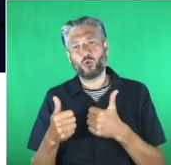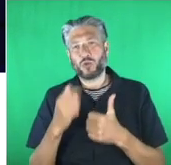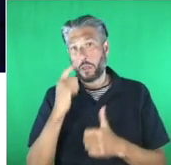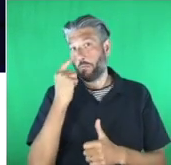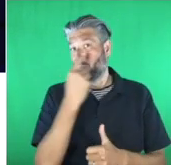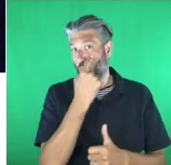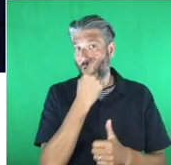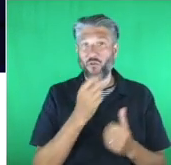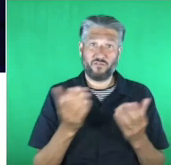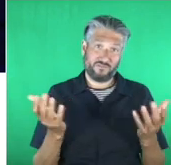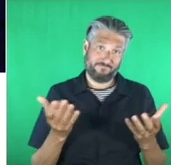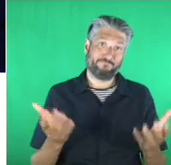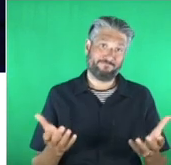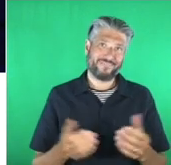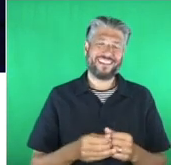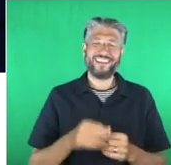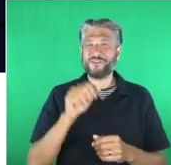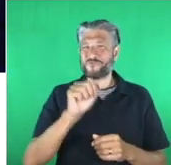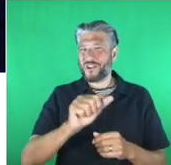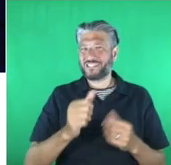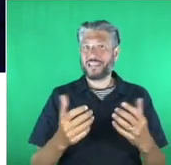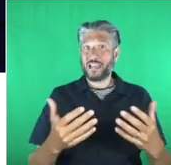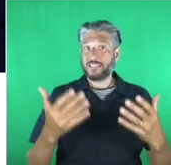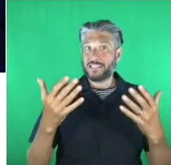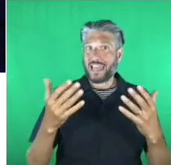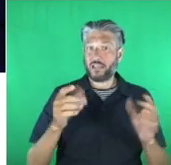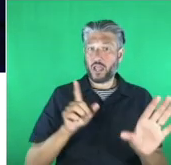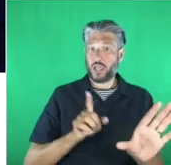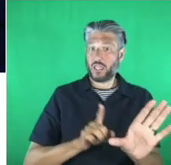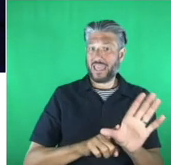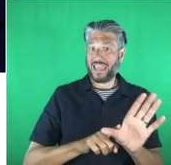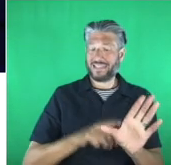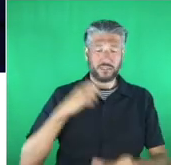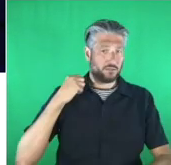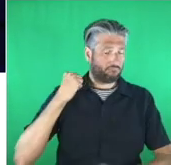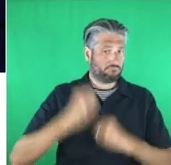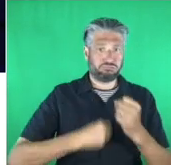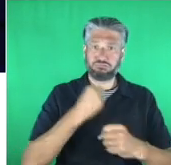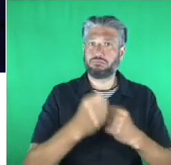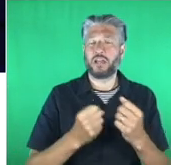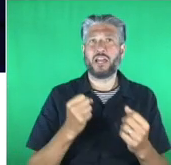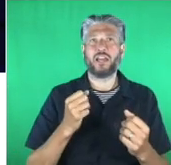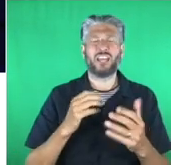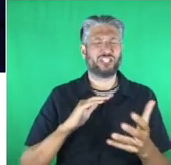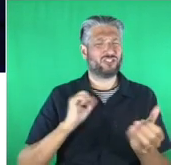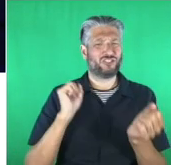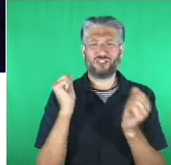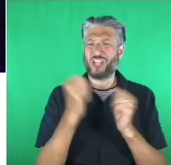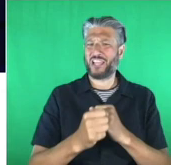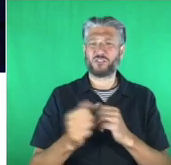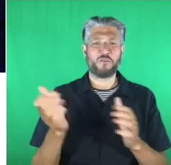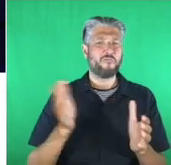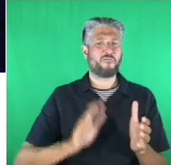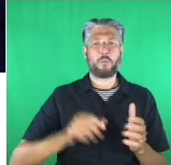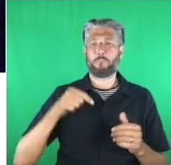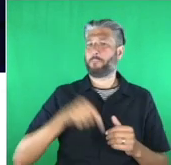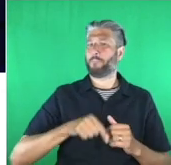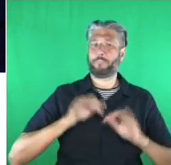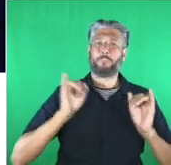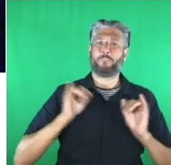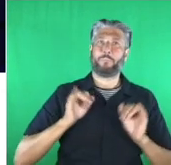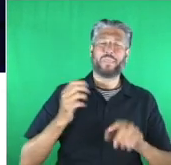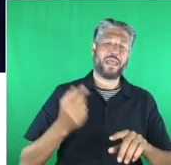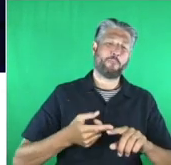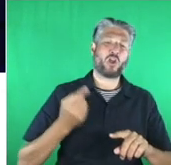10 years and the spate the speed at which things have changed yeah again it's so true that that's in response to that emergency situation barrier to